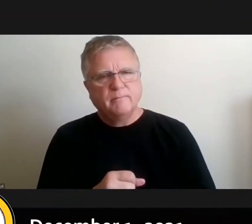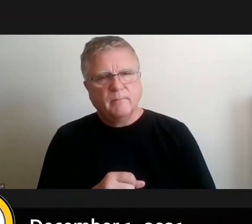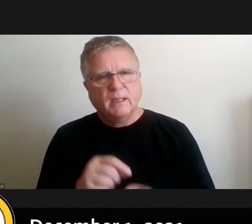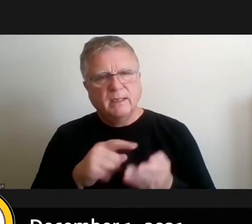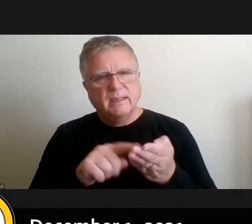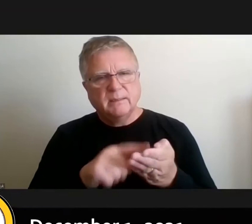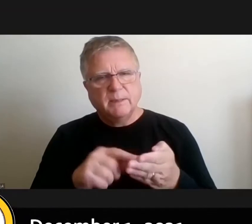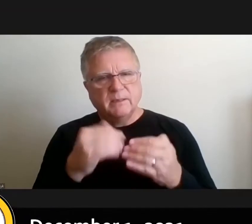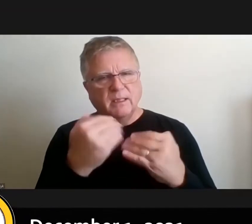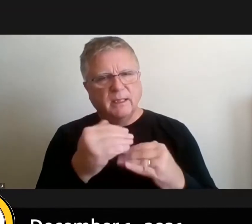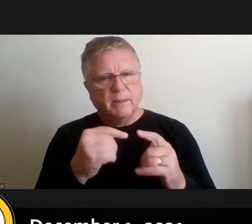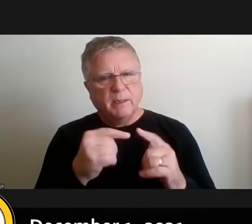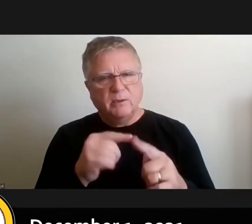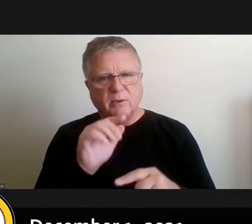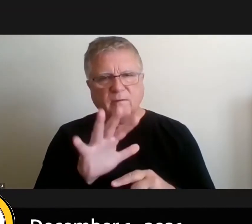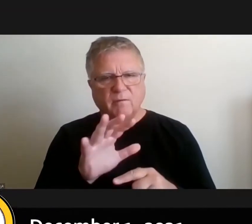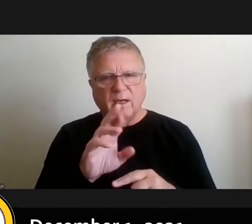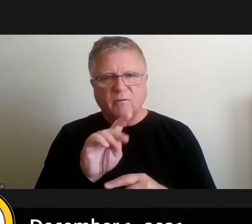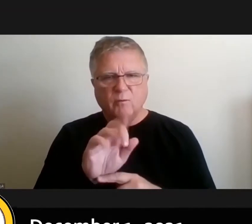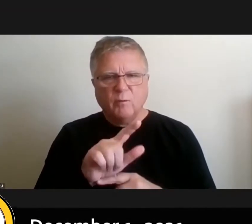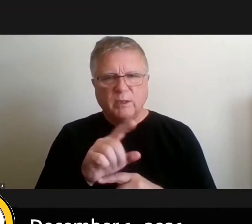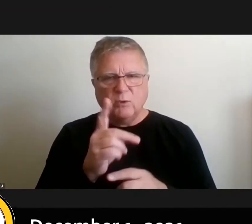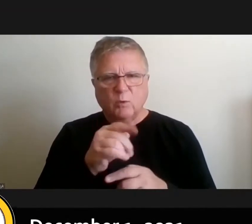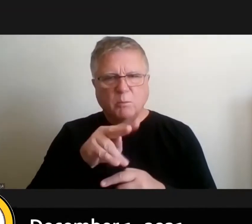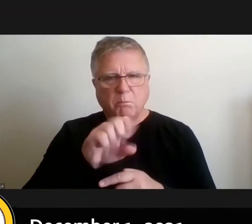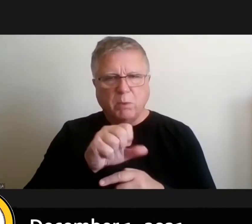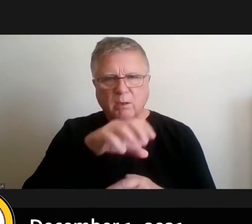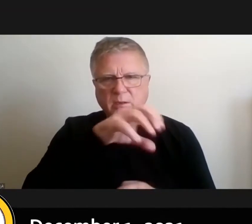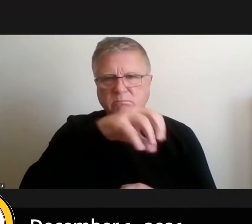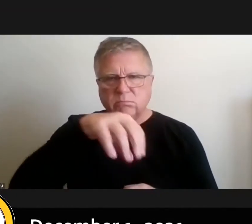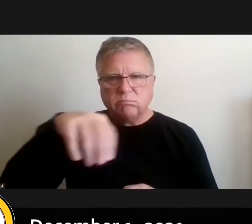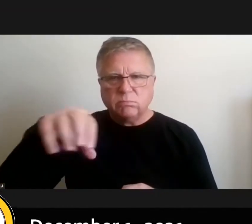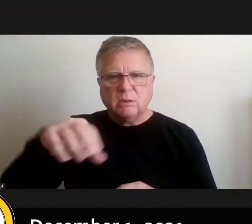to the five regional regional parts in our area okay okay